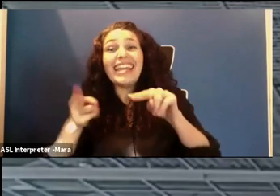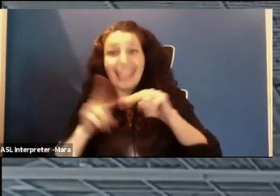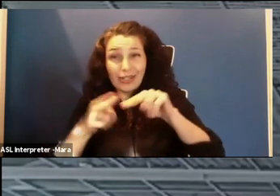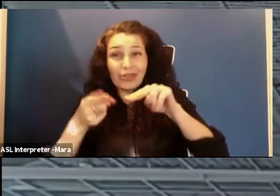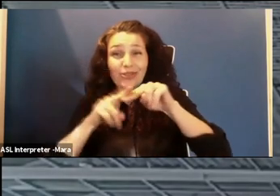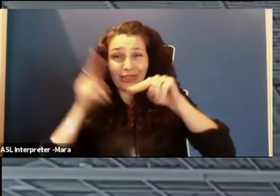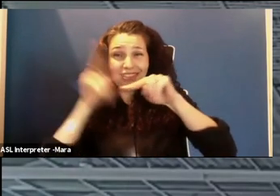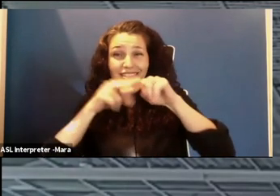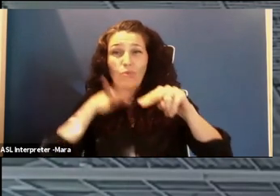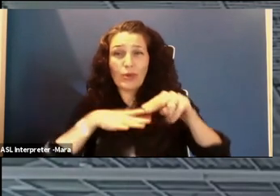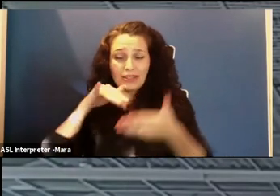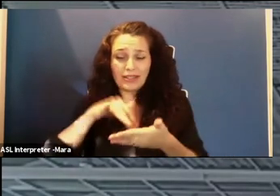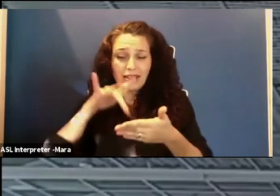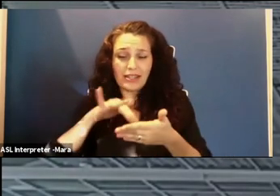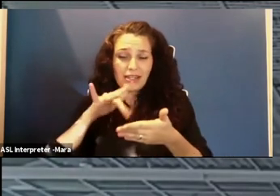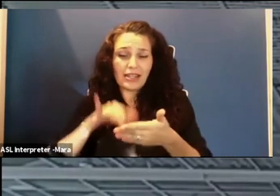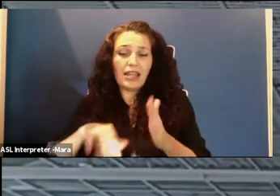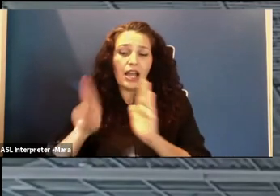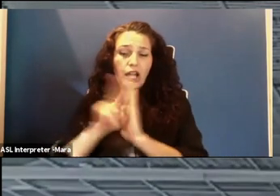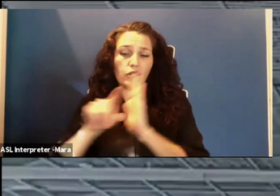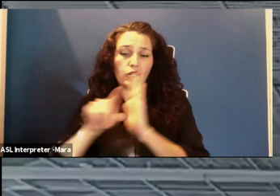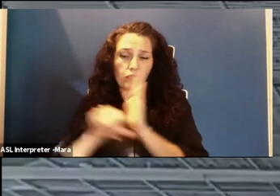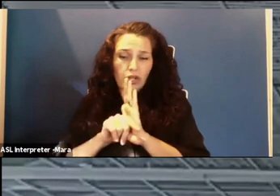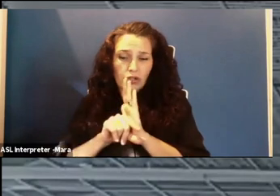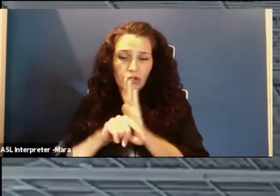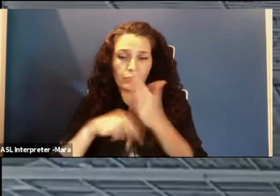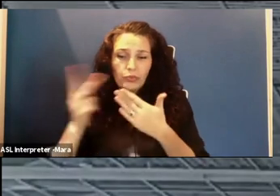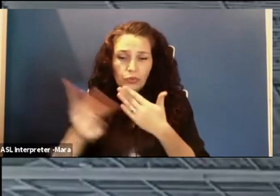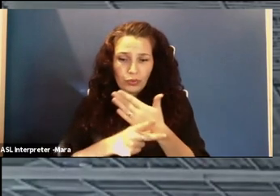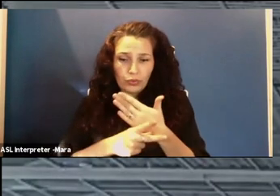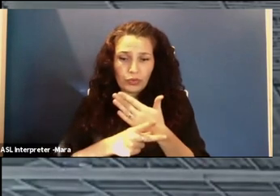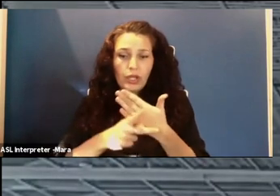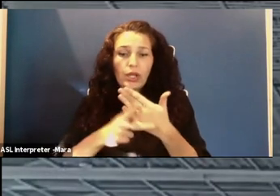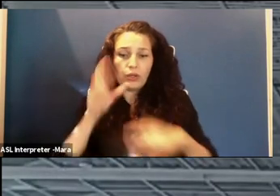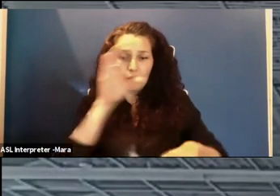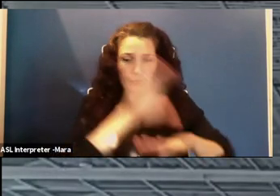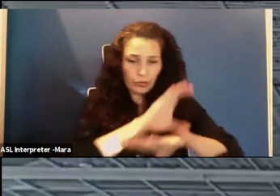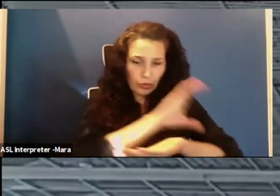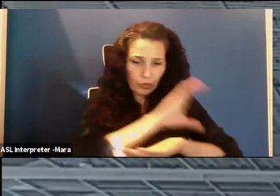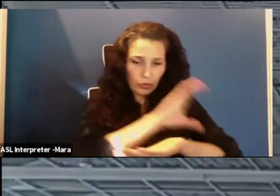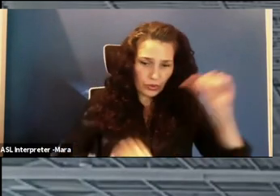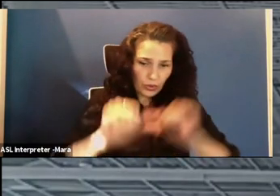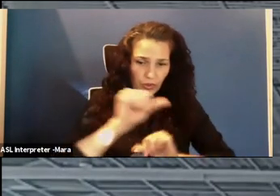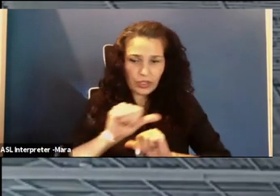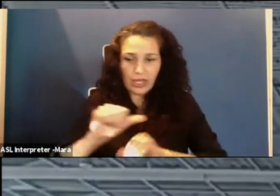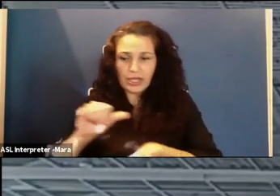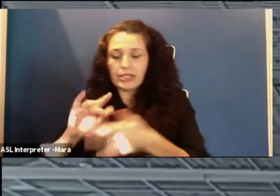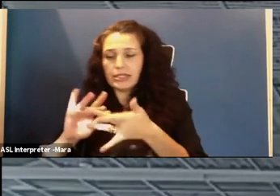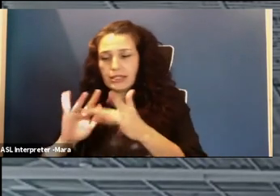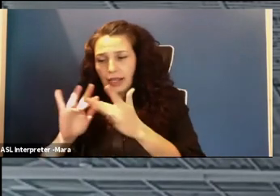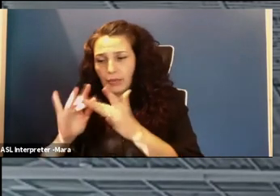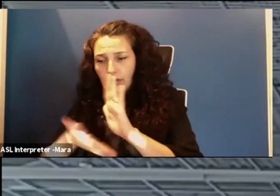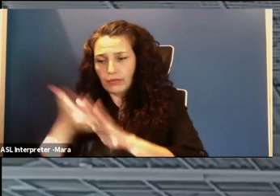studying undergraduate programs of computer science, cyber operations, and network security in the